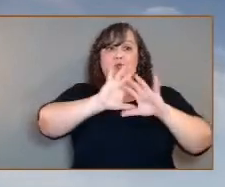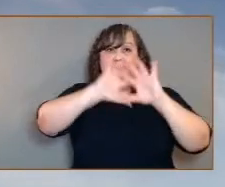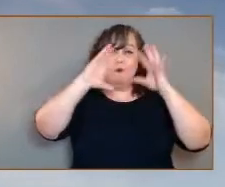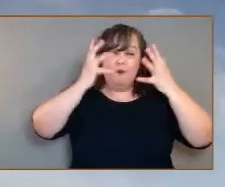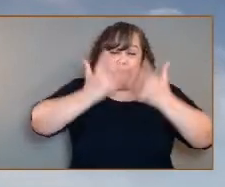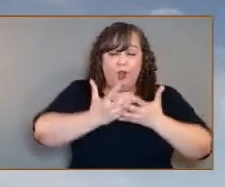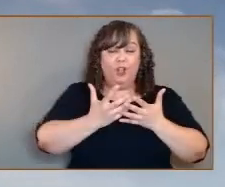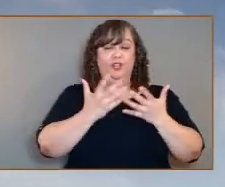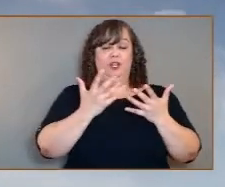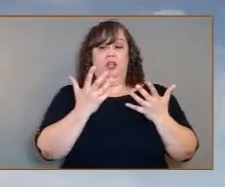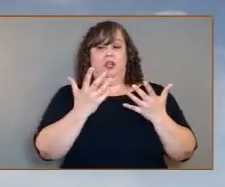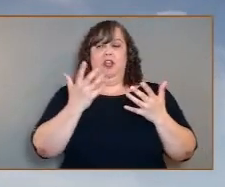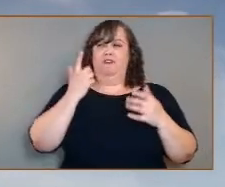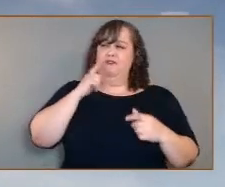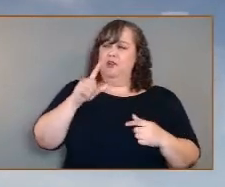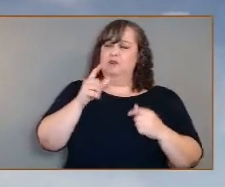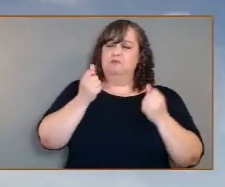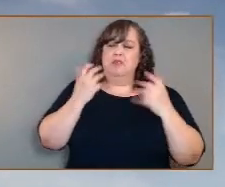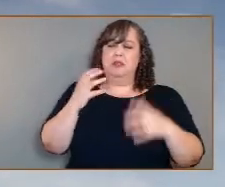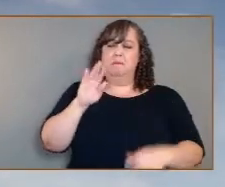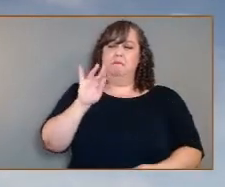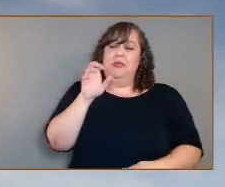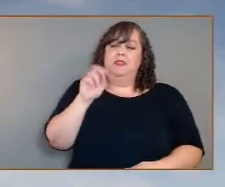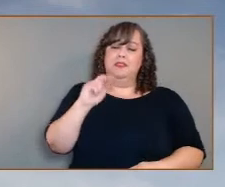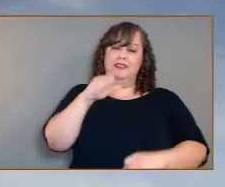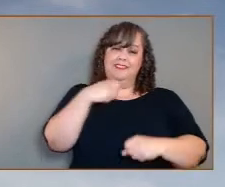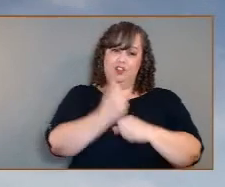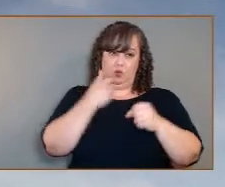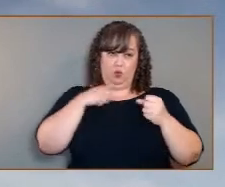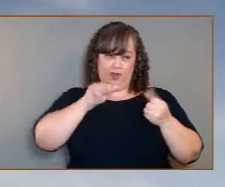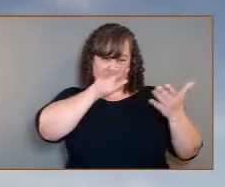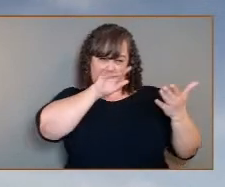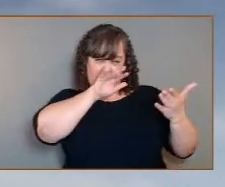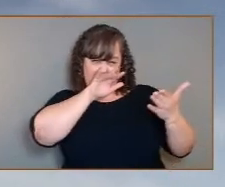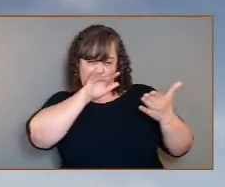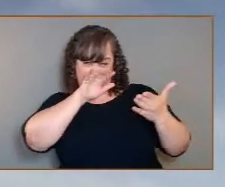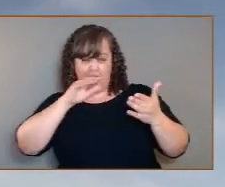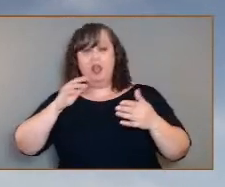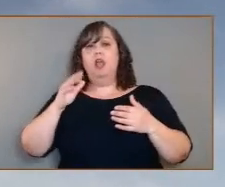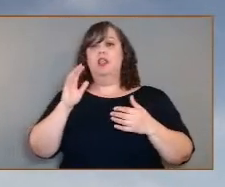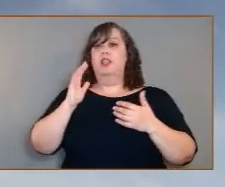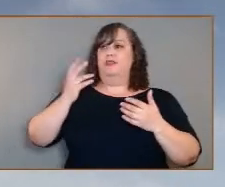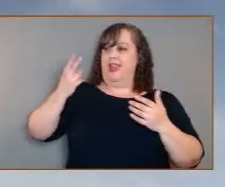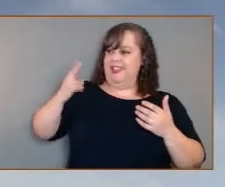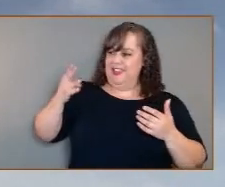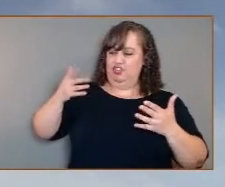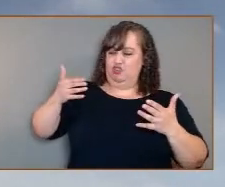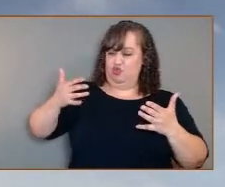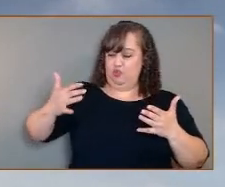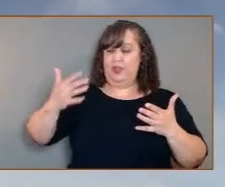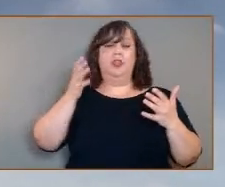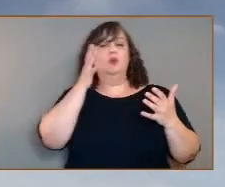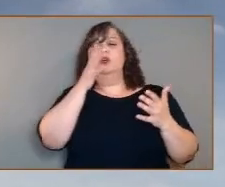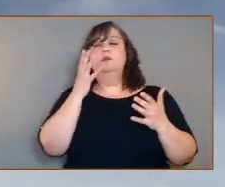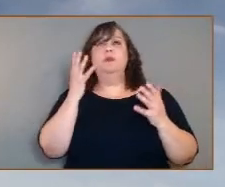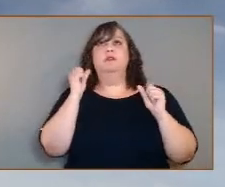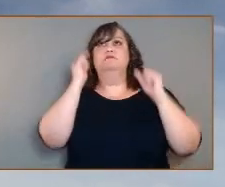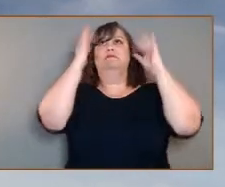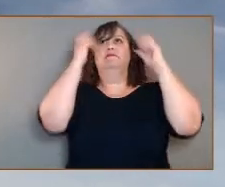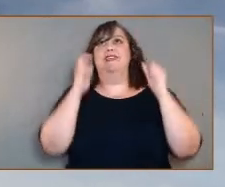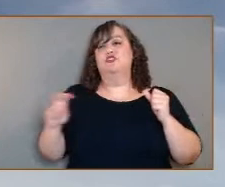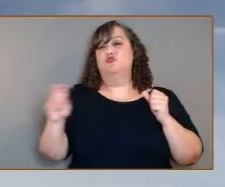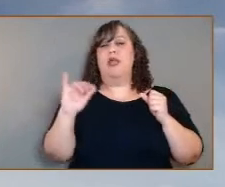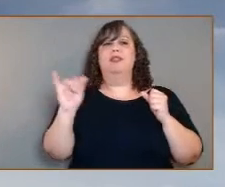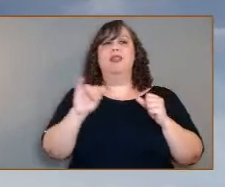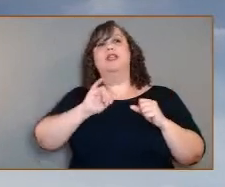that record through the measurements we make by protecting our instruments to give us that wild ride. It will be a magical mystery tour as we make the measurements